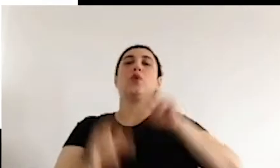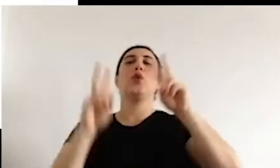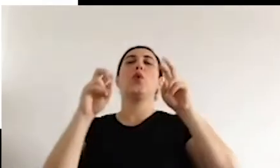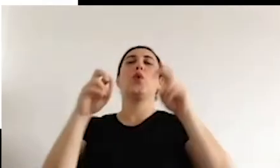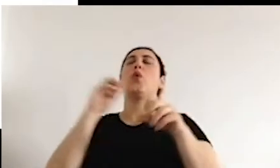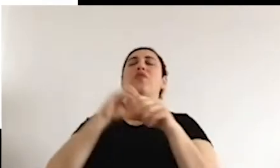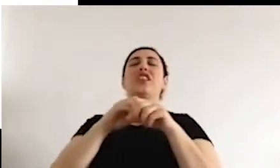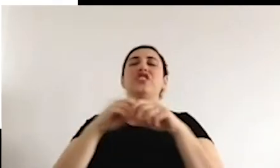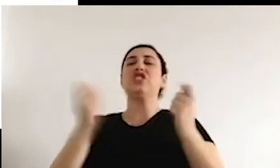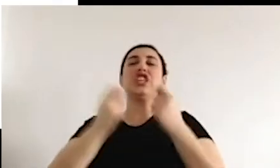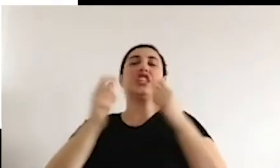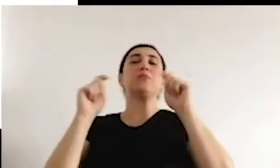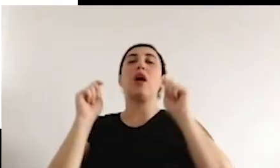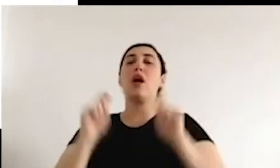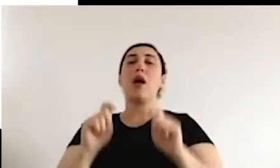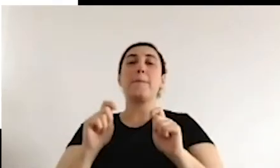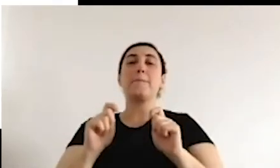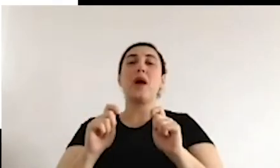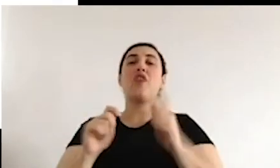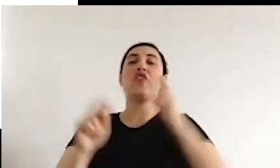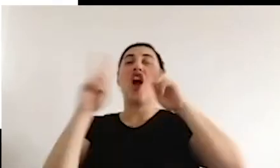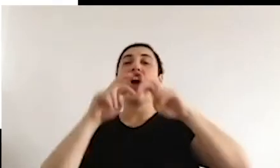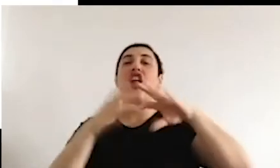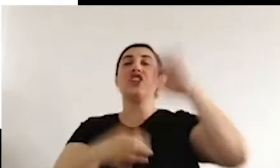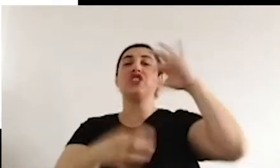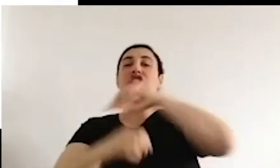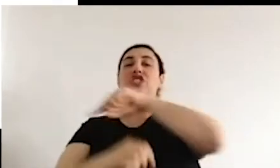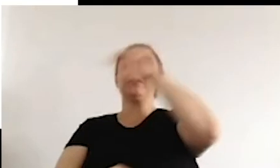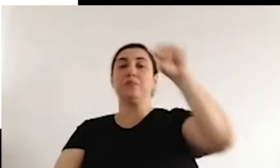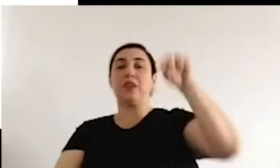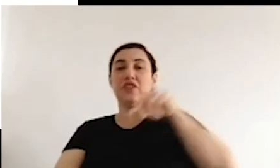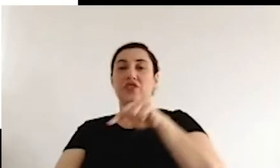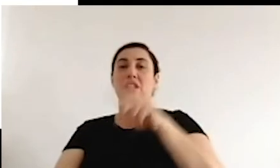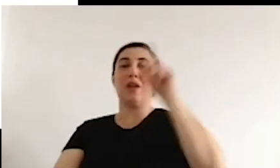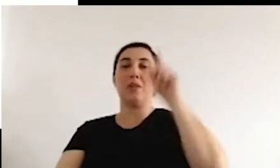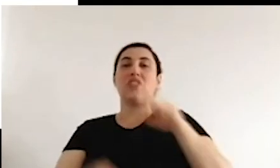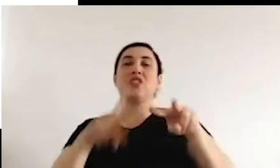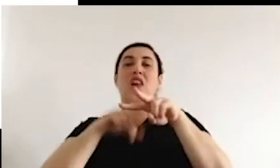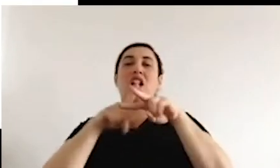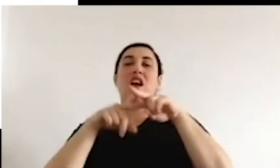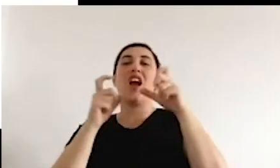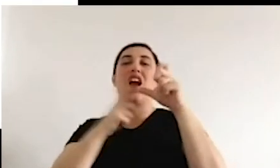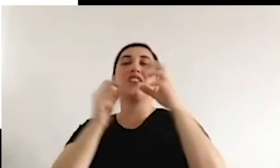I are a number of researchers, primarily Kasmut.